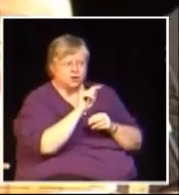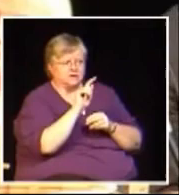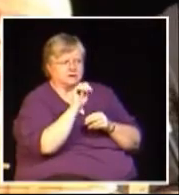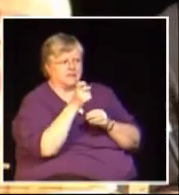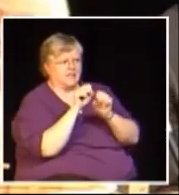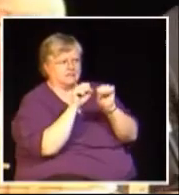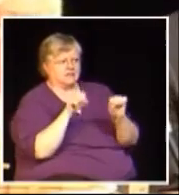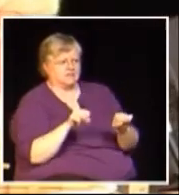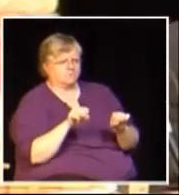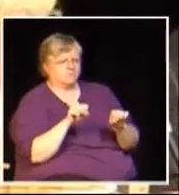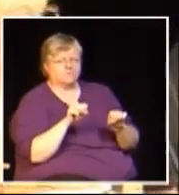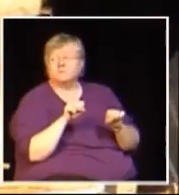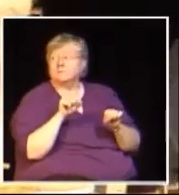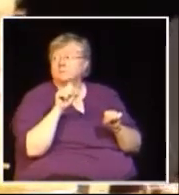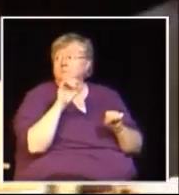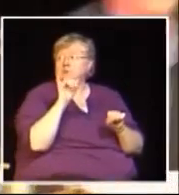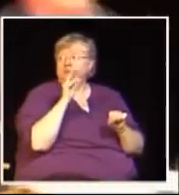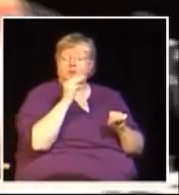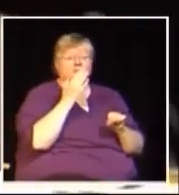Thank you